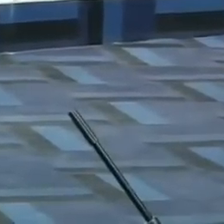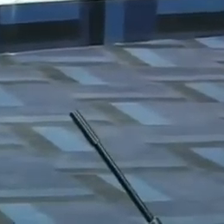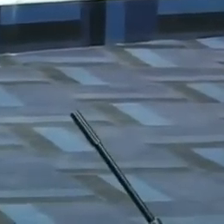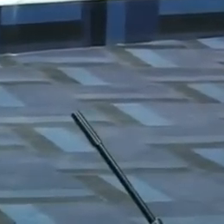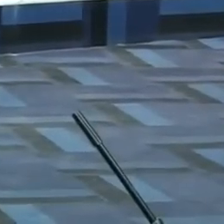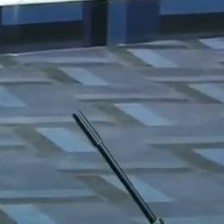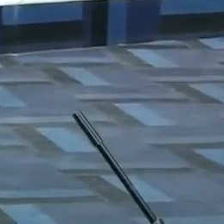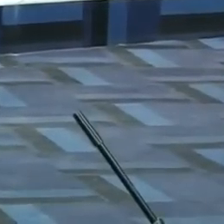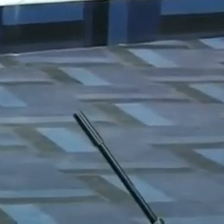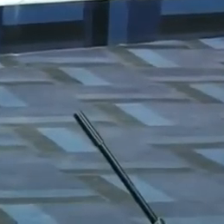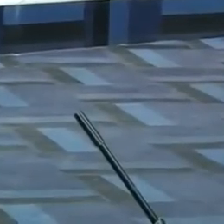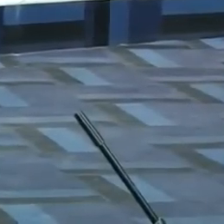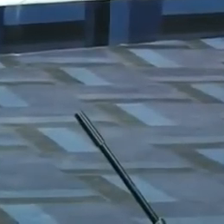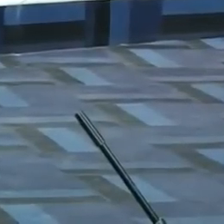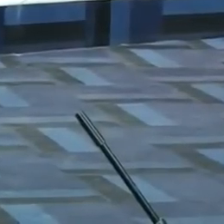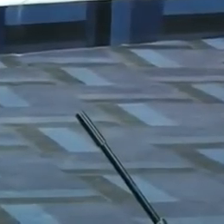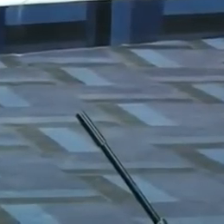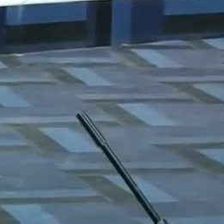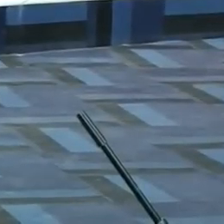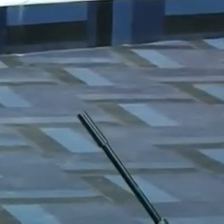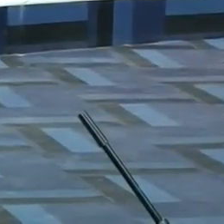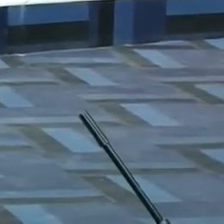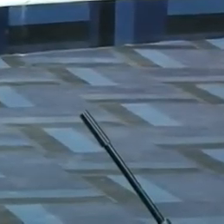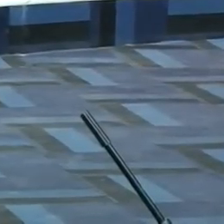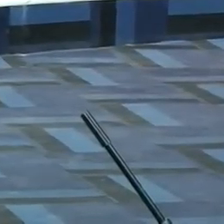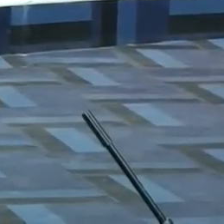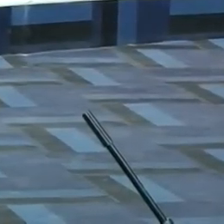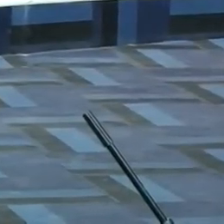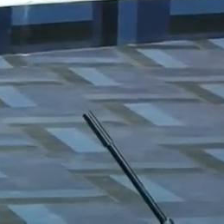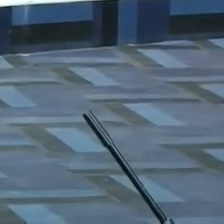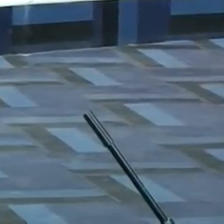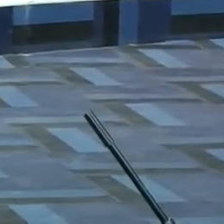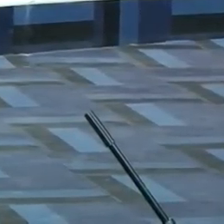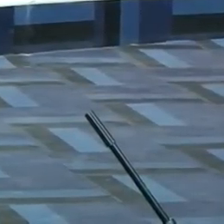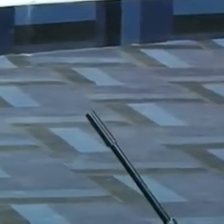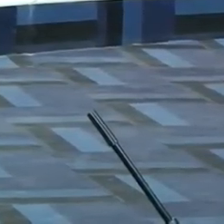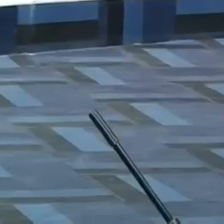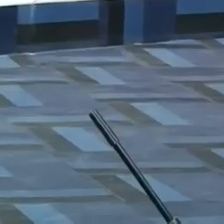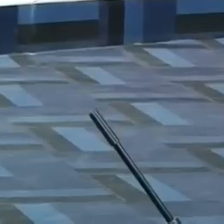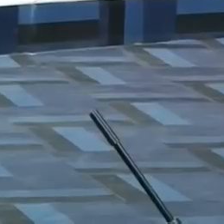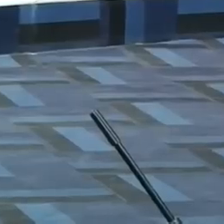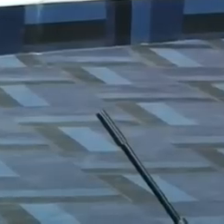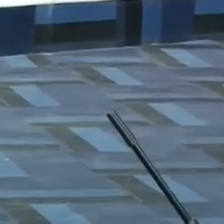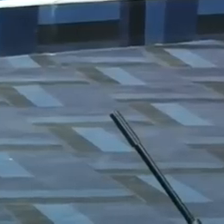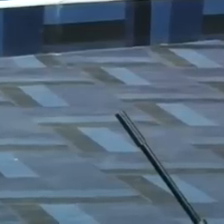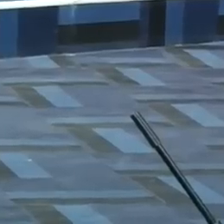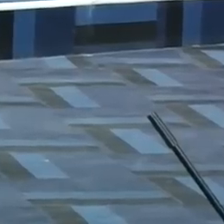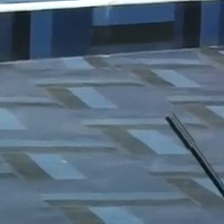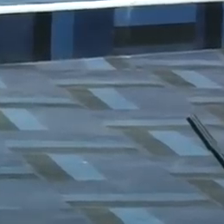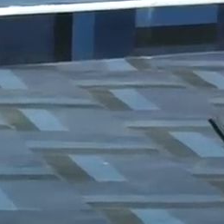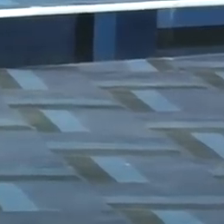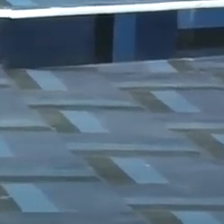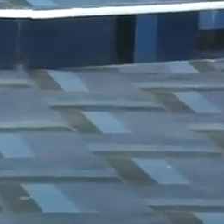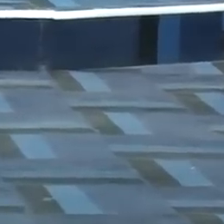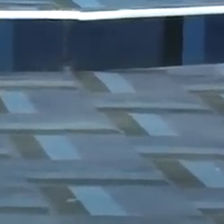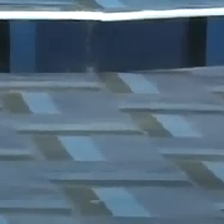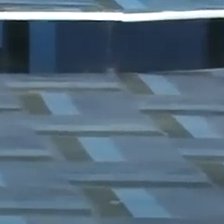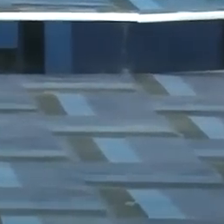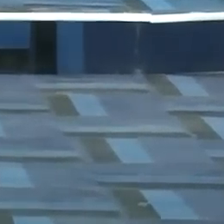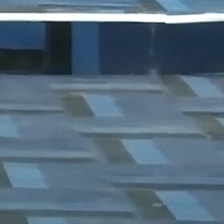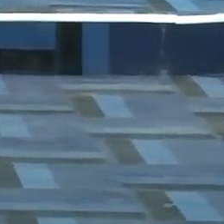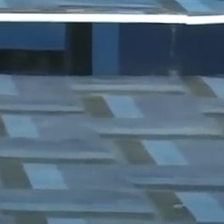they want to have it the way they wish the way it is comfortable for them no wonder these days we have